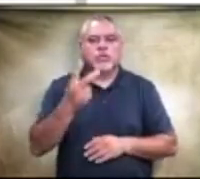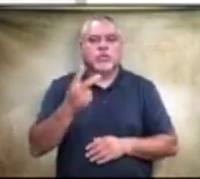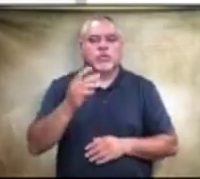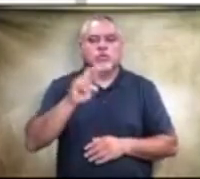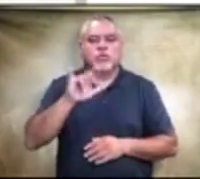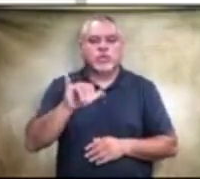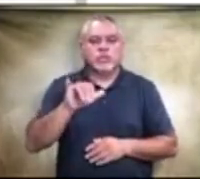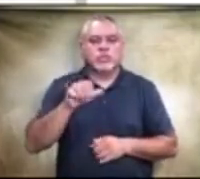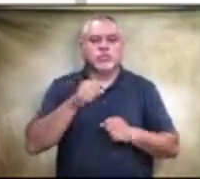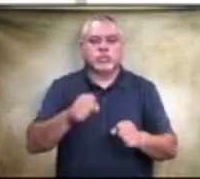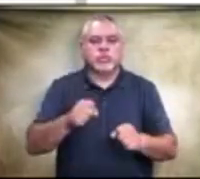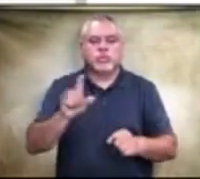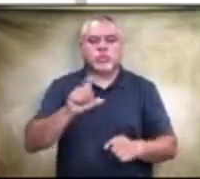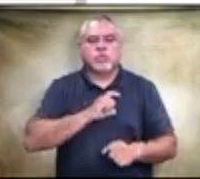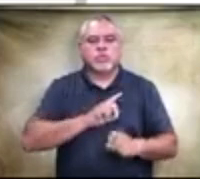reside.